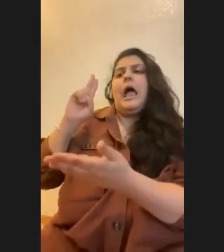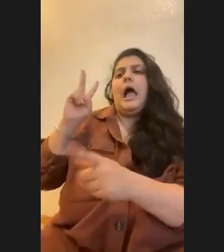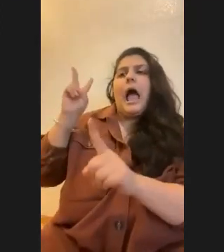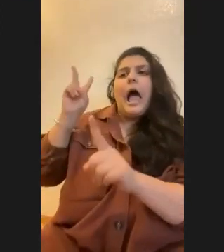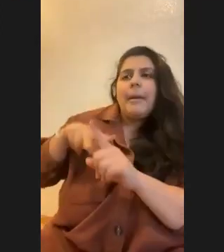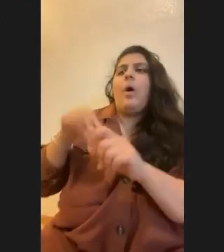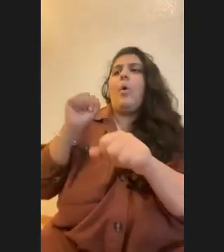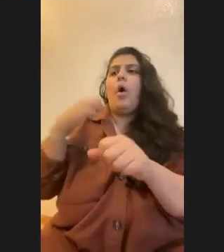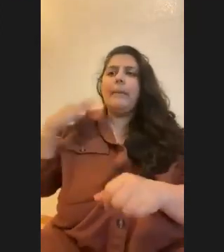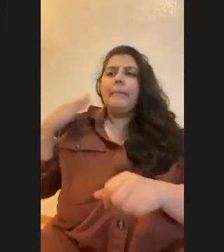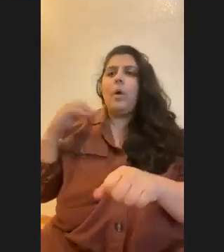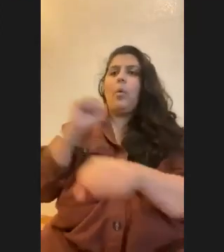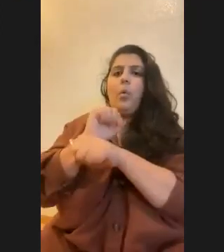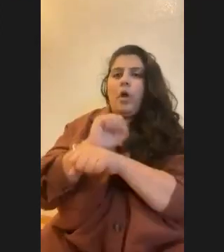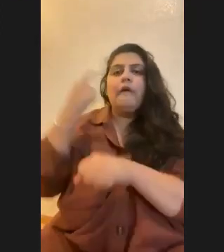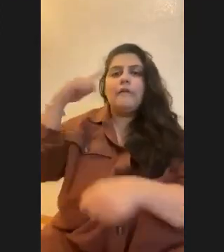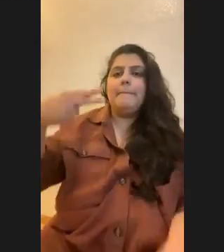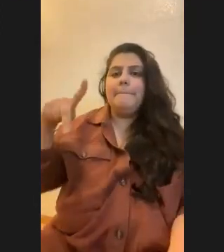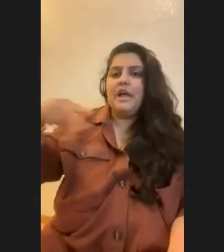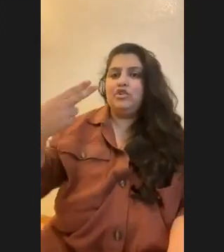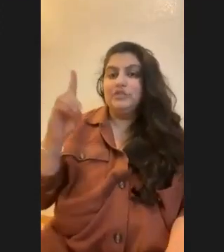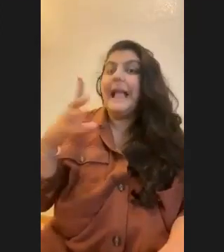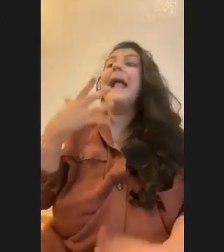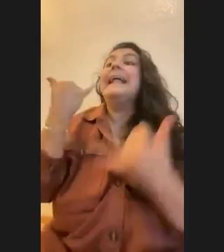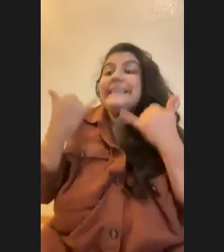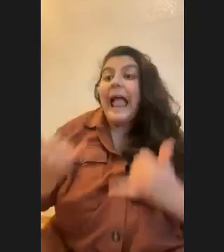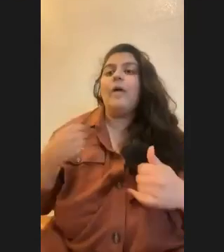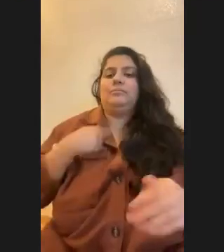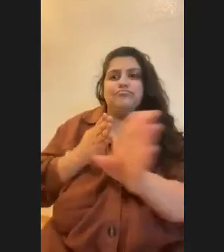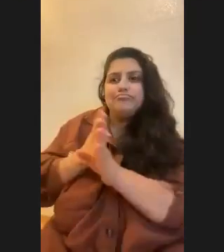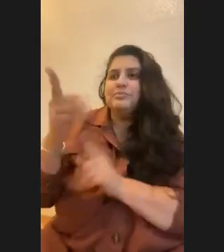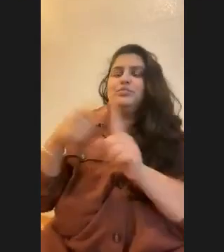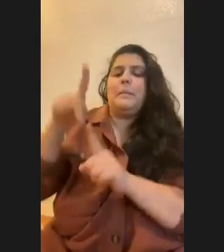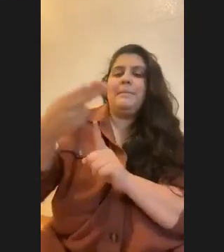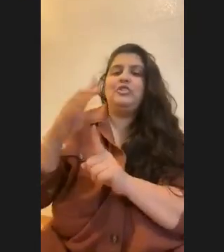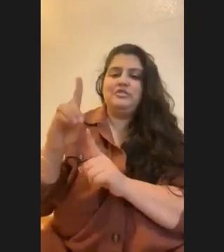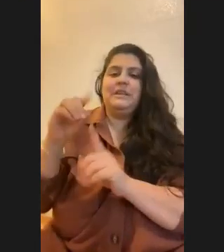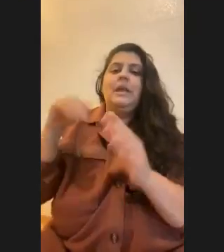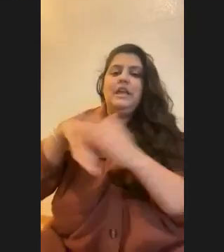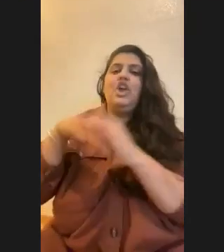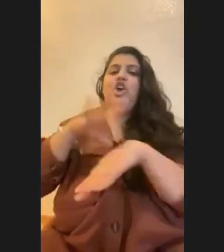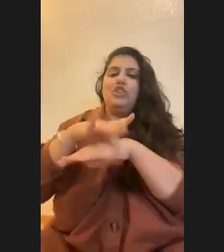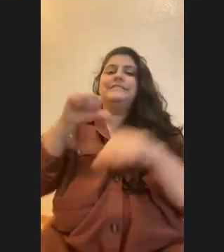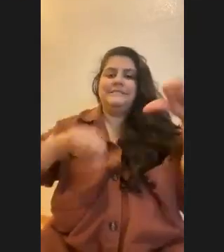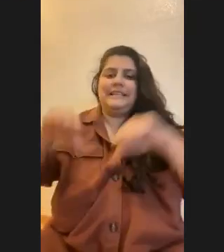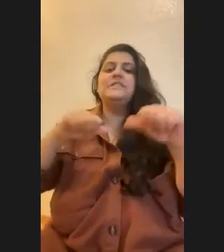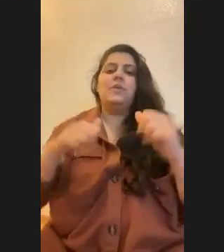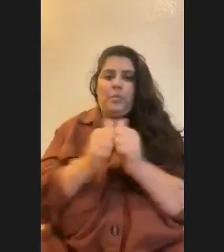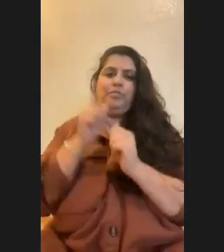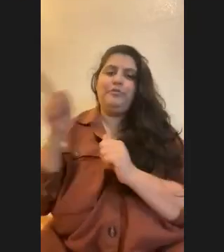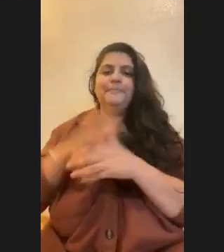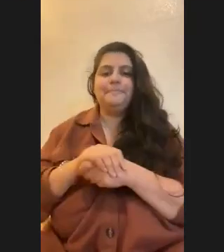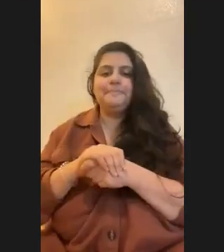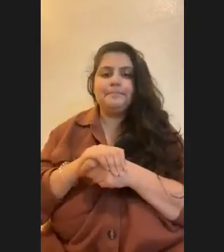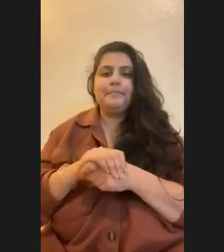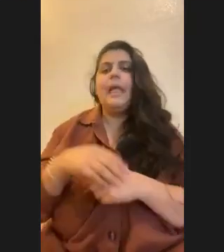PhD in earth science with her and do that project. Earth science. Very cool. All right. Thank you. So Gavin wants to know as a